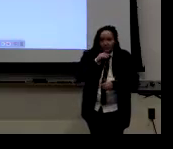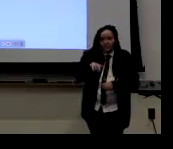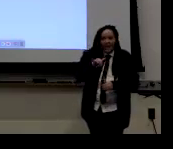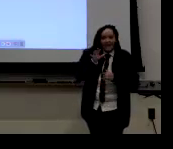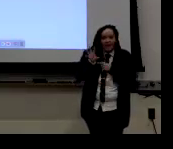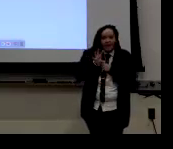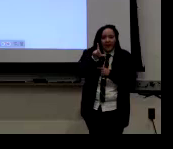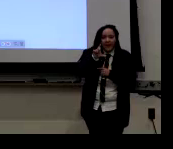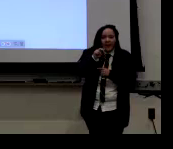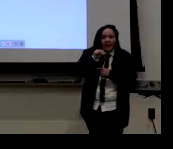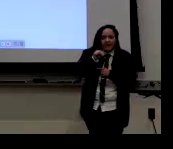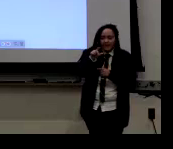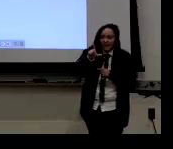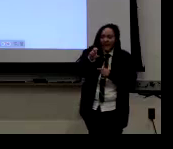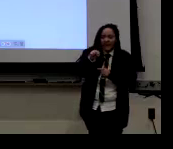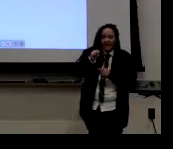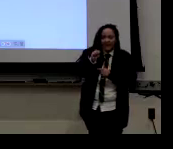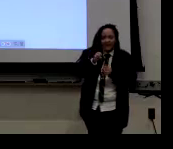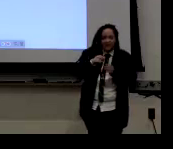That's, you don't see that very often.